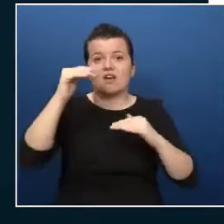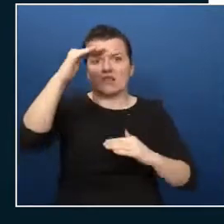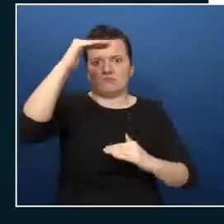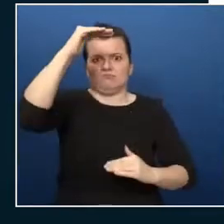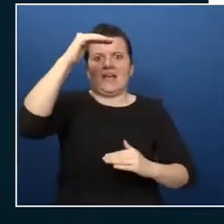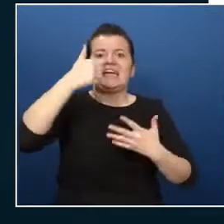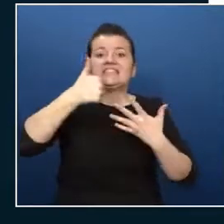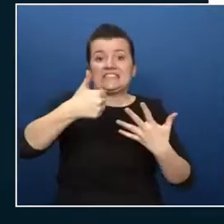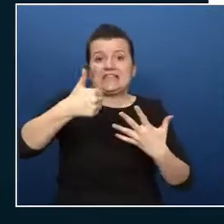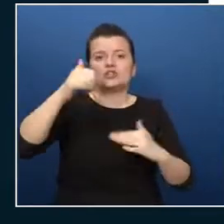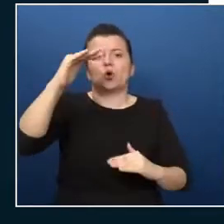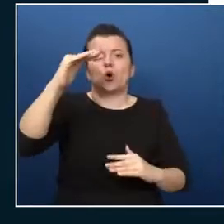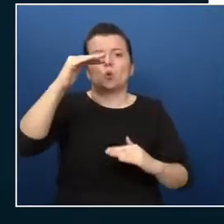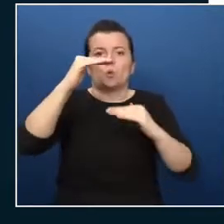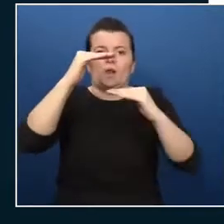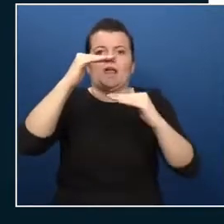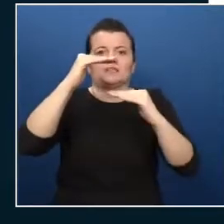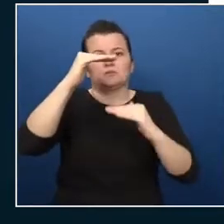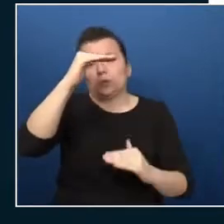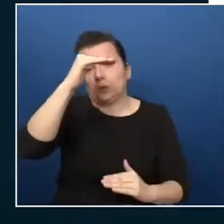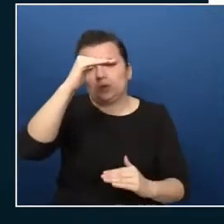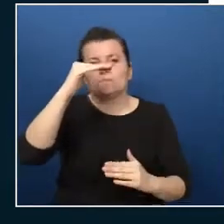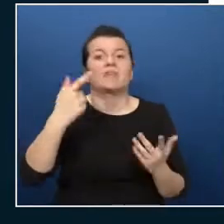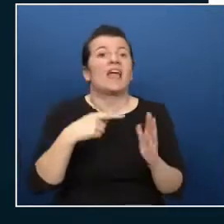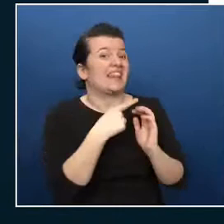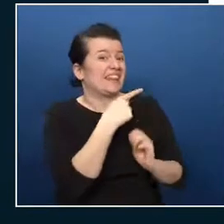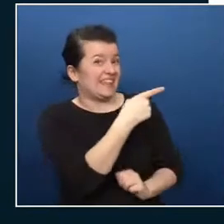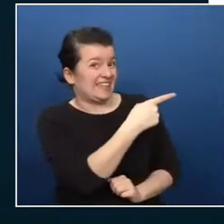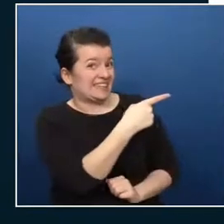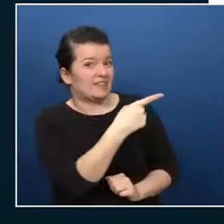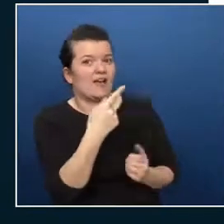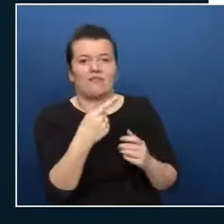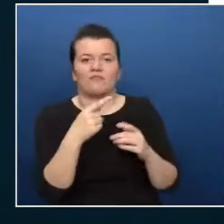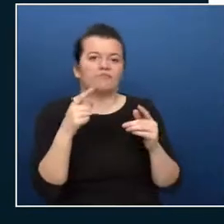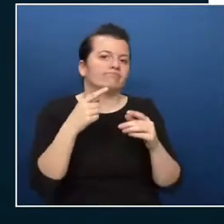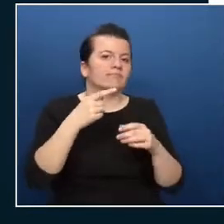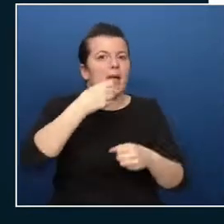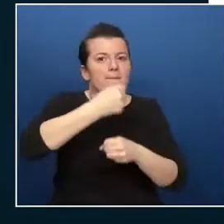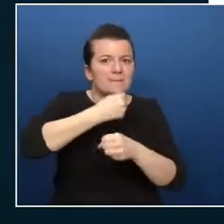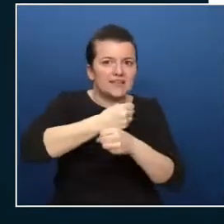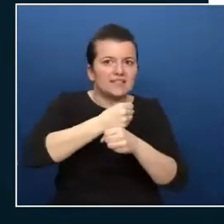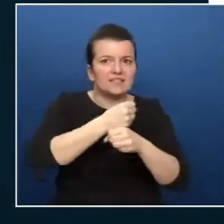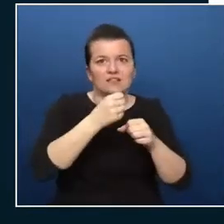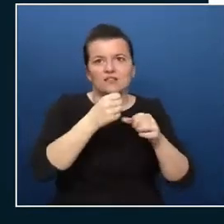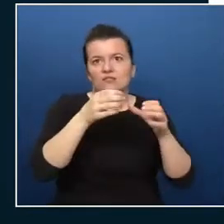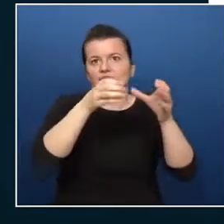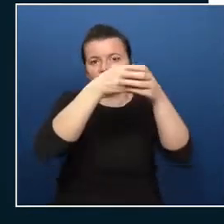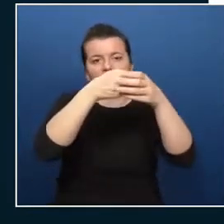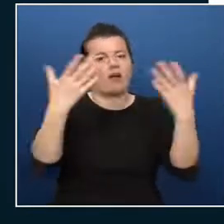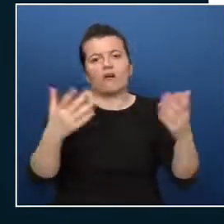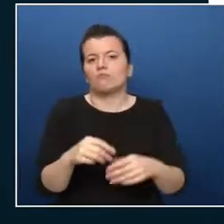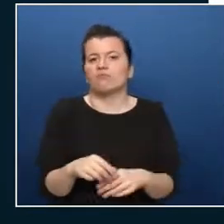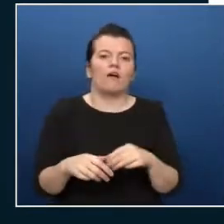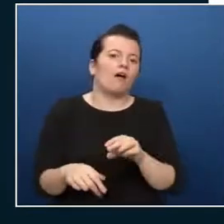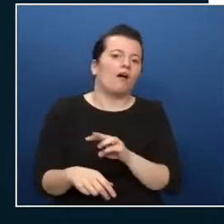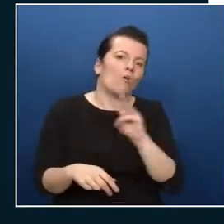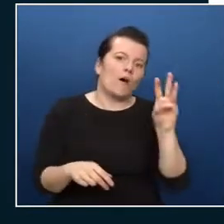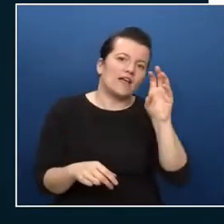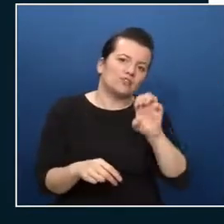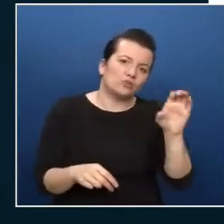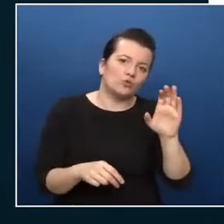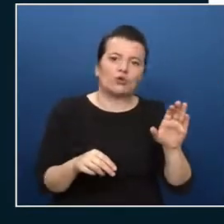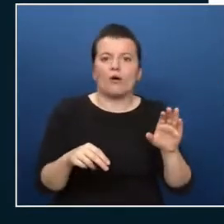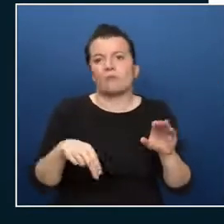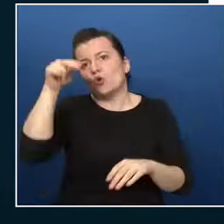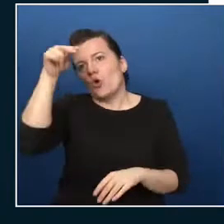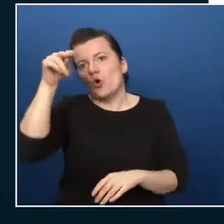here so you have like a business unit that has multiple locations maybe West Europe North Europe and then you'll see